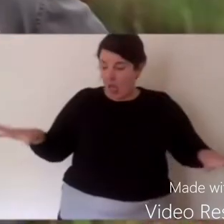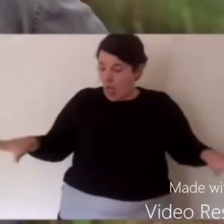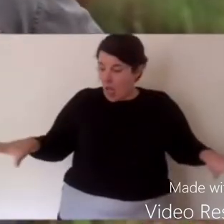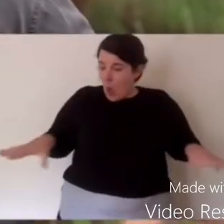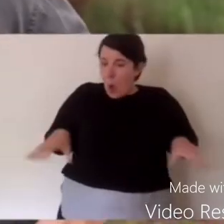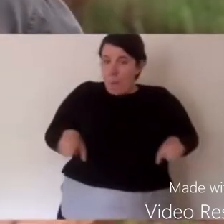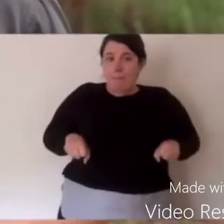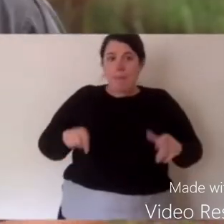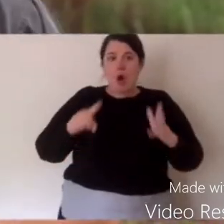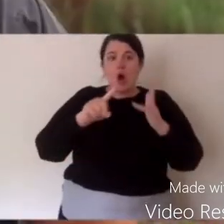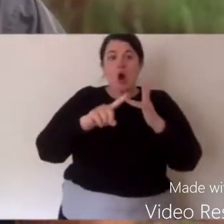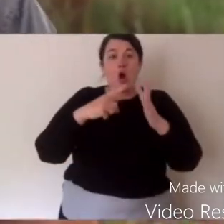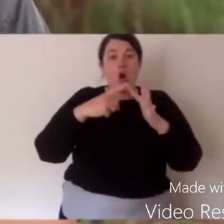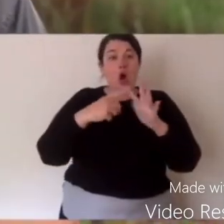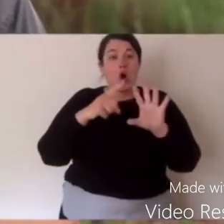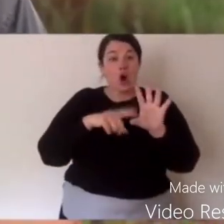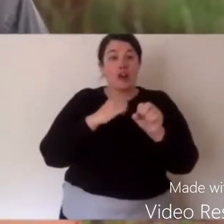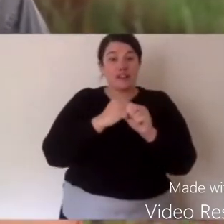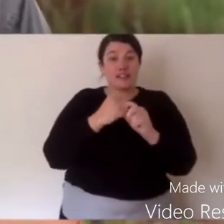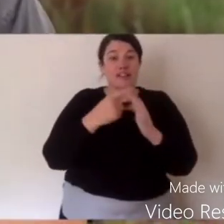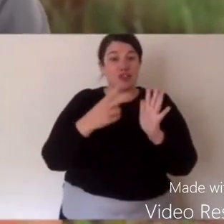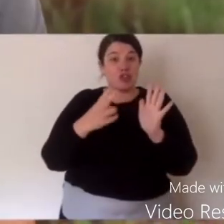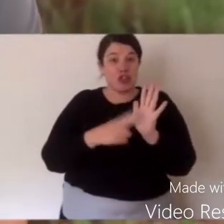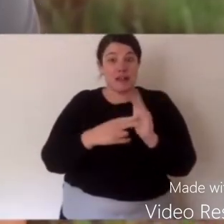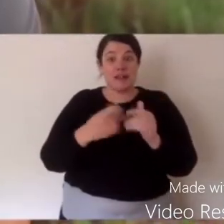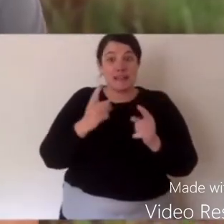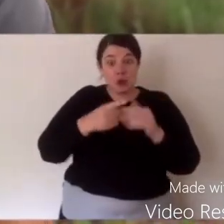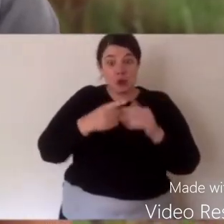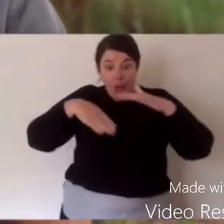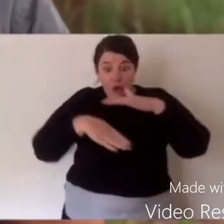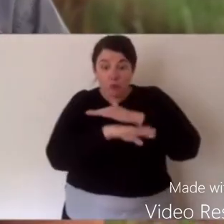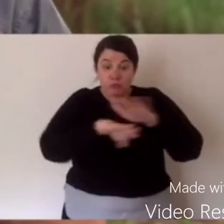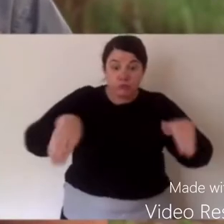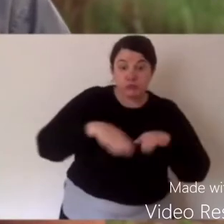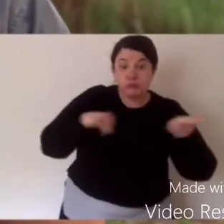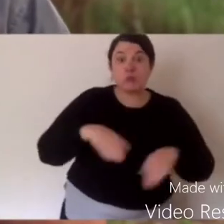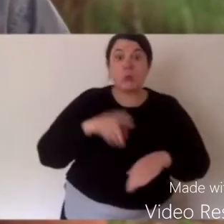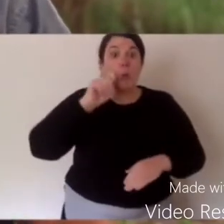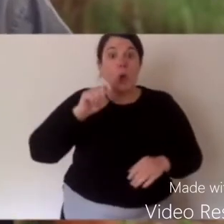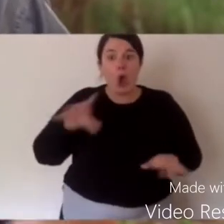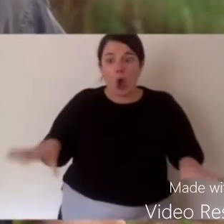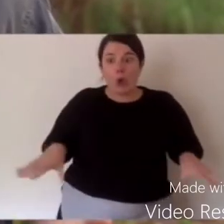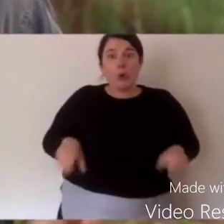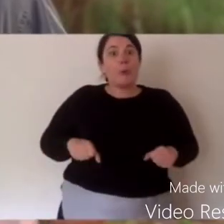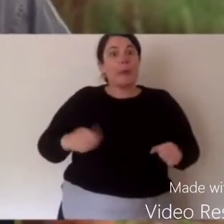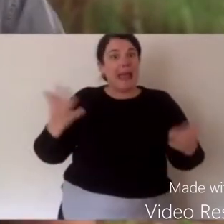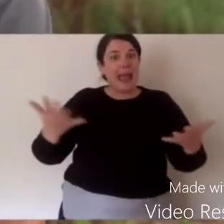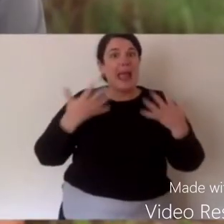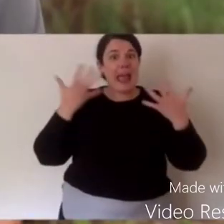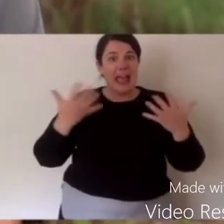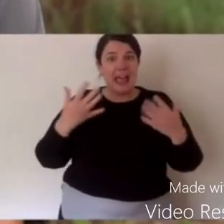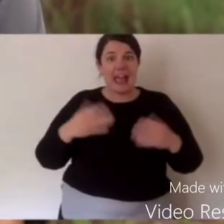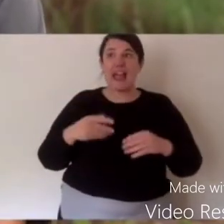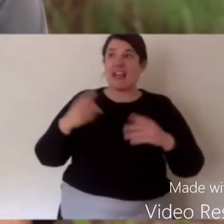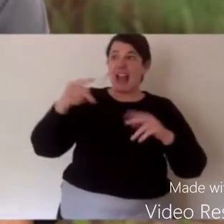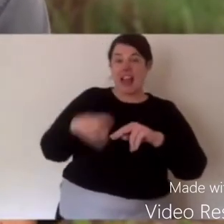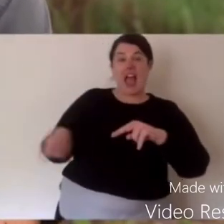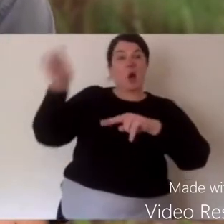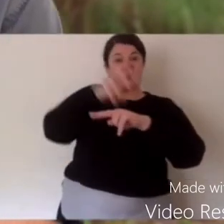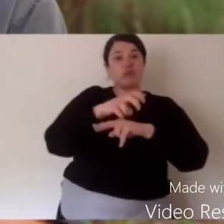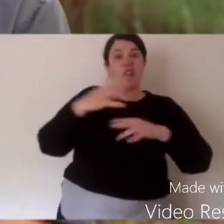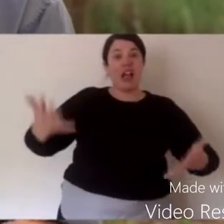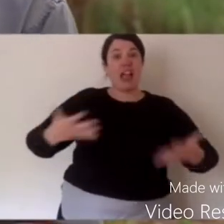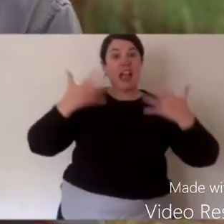oxygen also through their skin, whether it's in the water or in the air. Now you imagine if there's some pollution in the water.